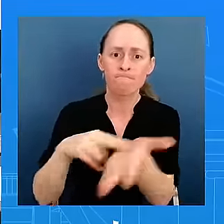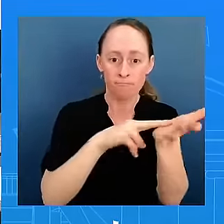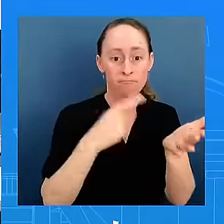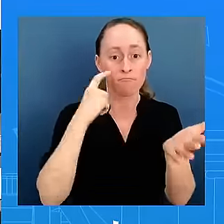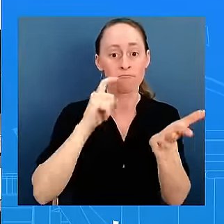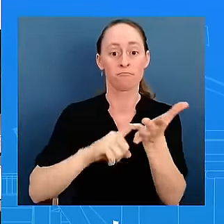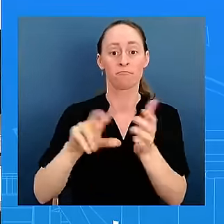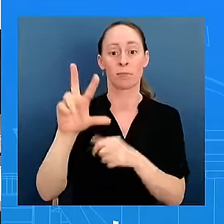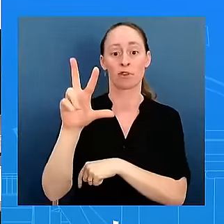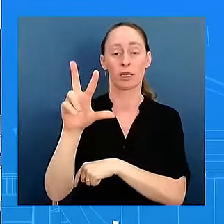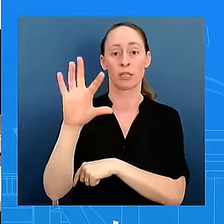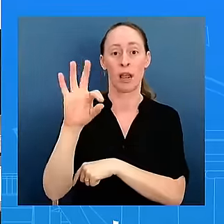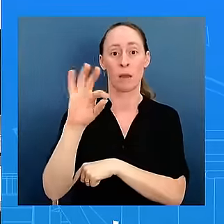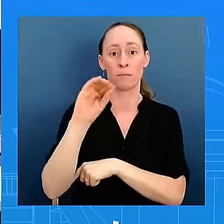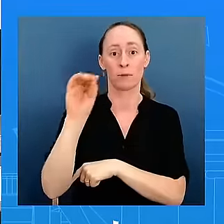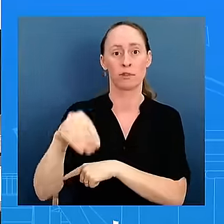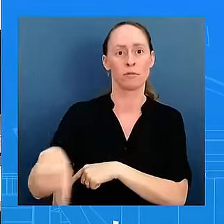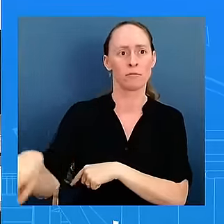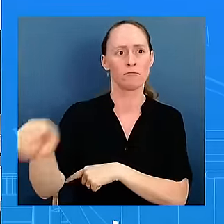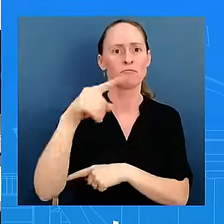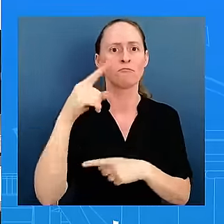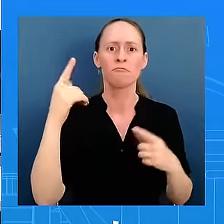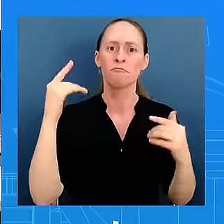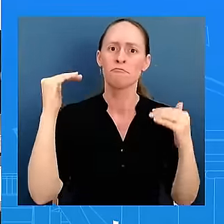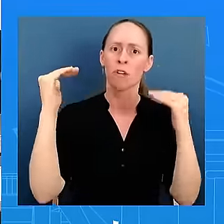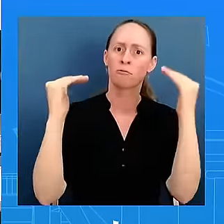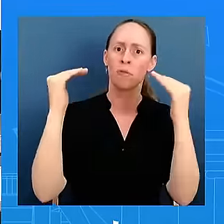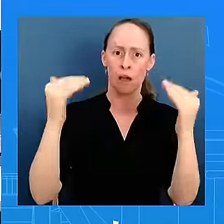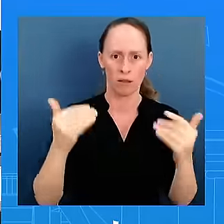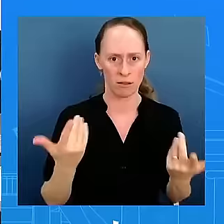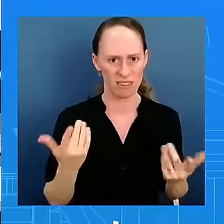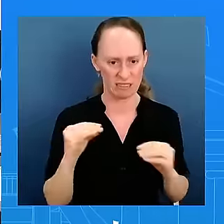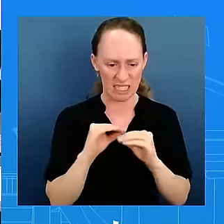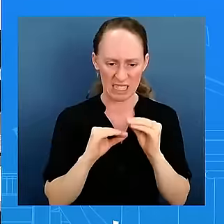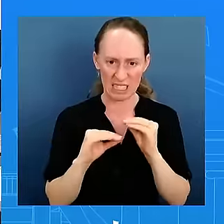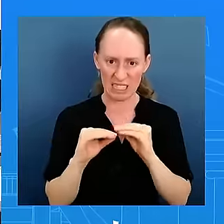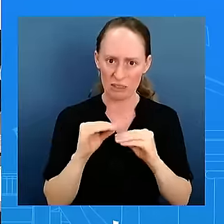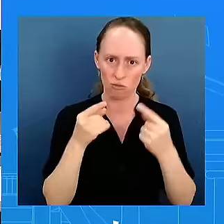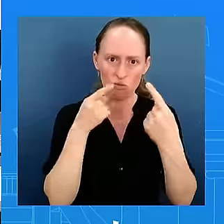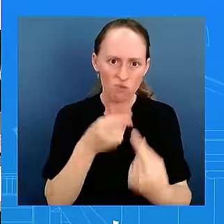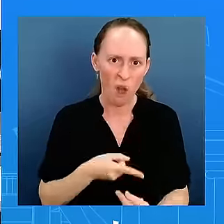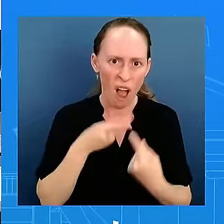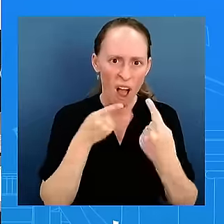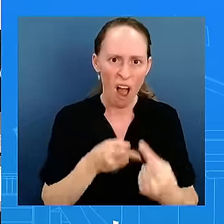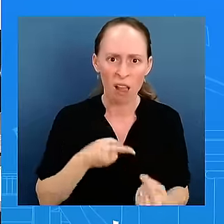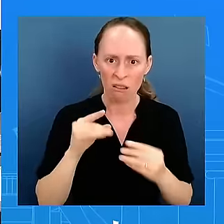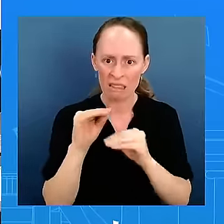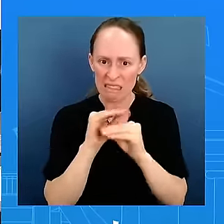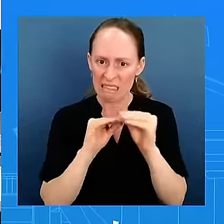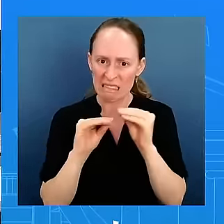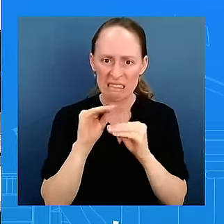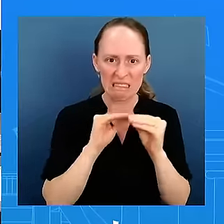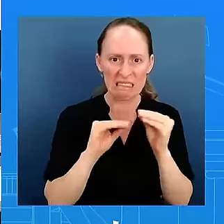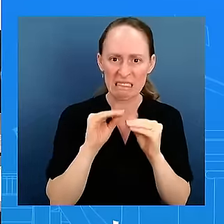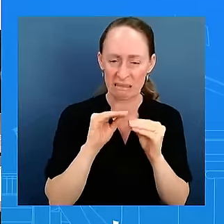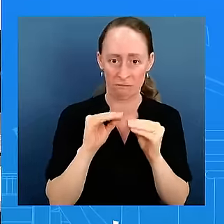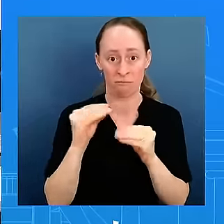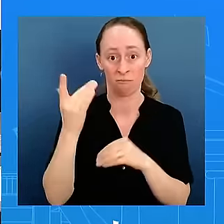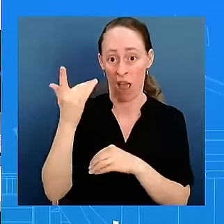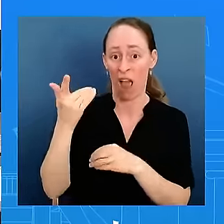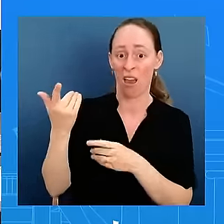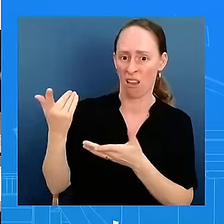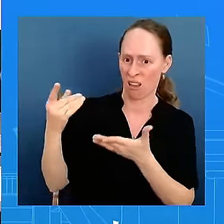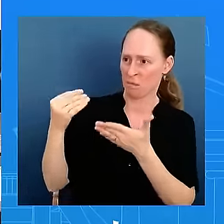income will not be enough to meet expenses prices are up 19 percent since president biden and kamala harris the vice president came into office